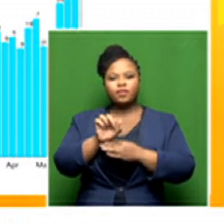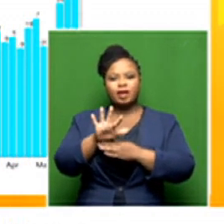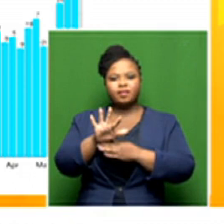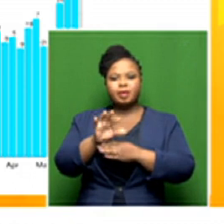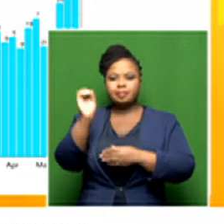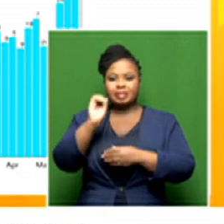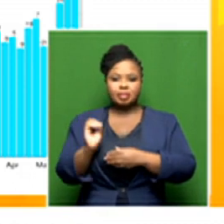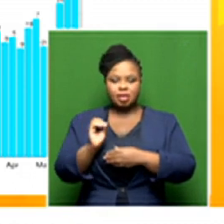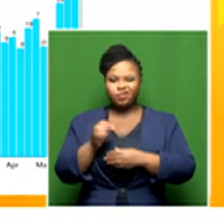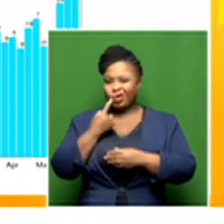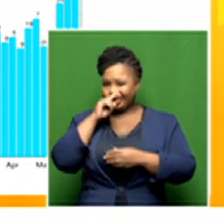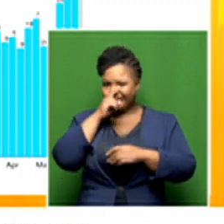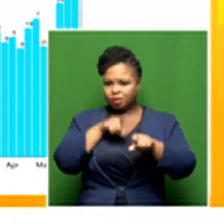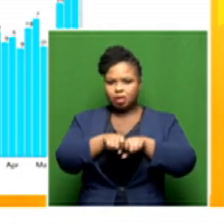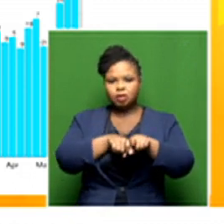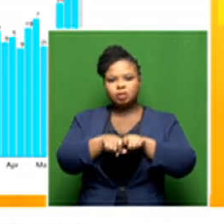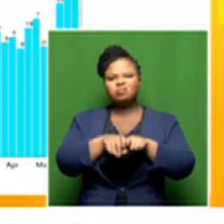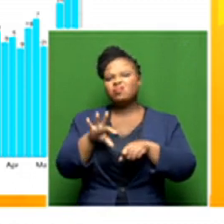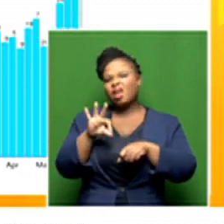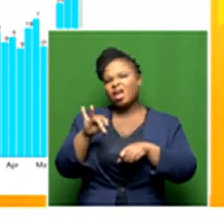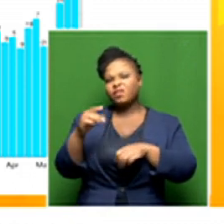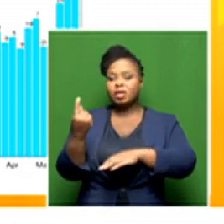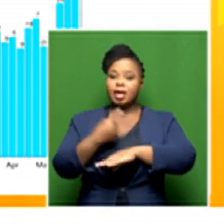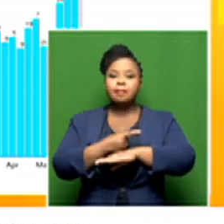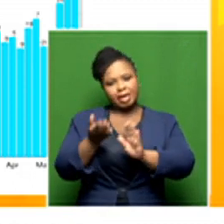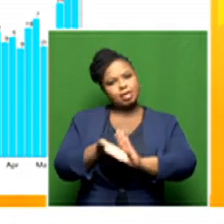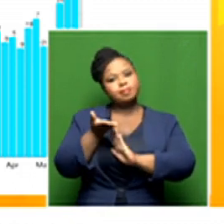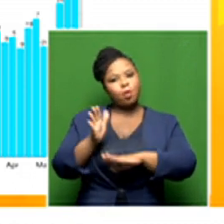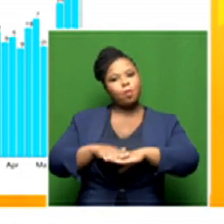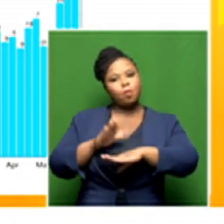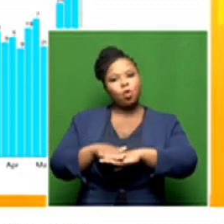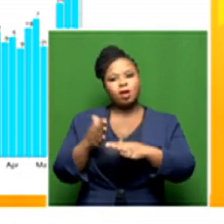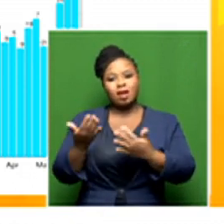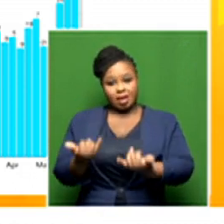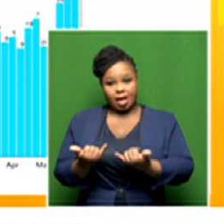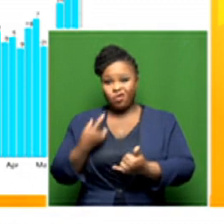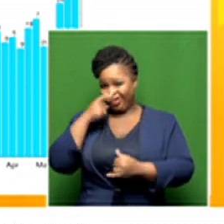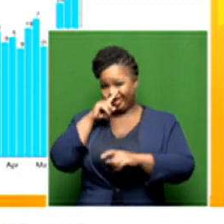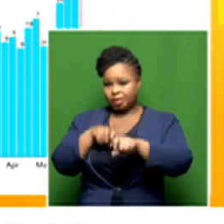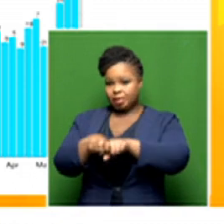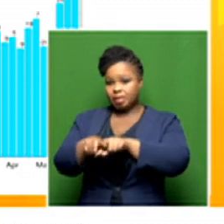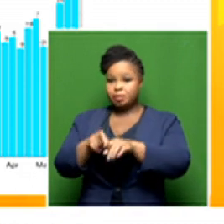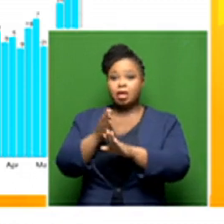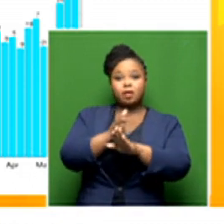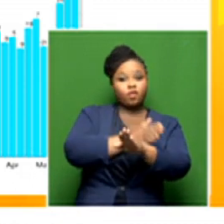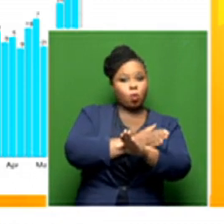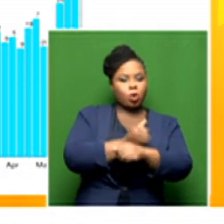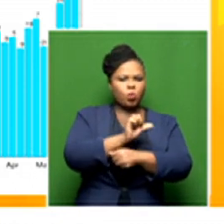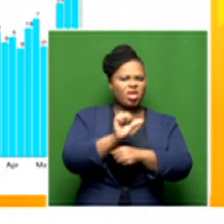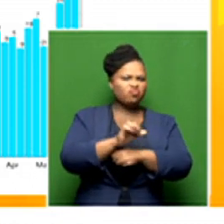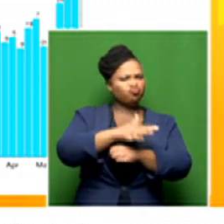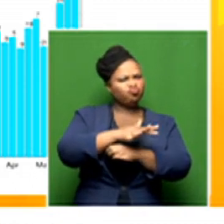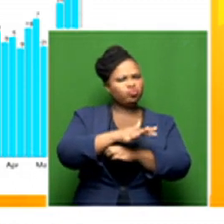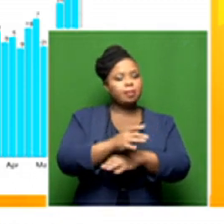per day. And as you mentioned, it is up 5% compared to, the previous week. But the